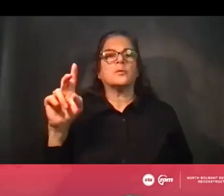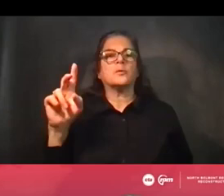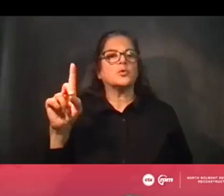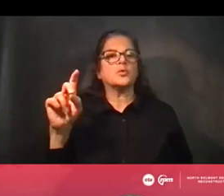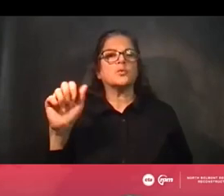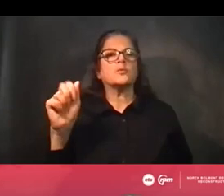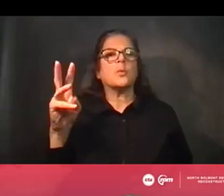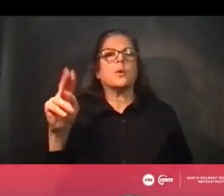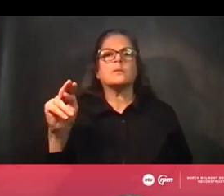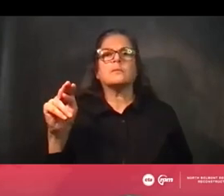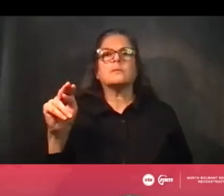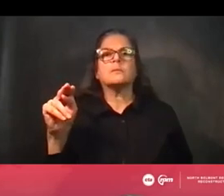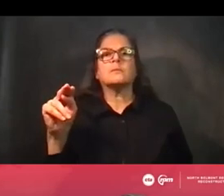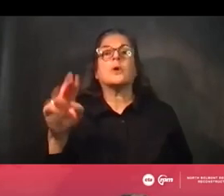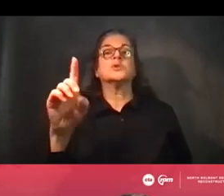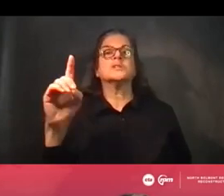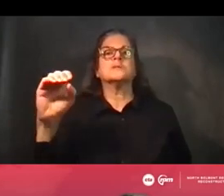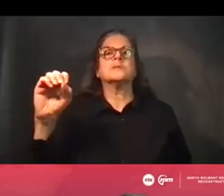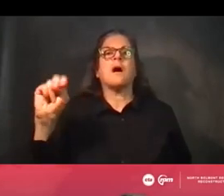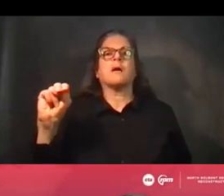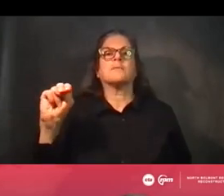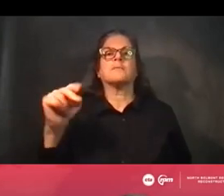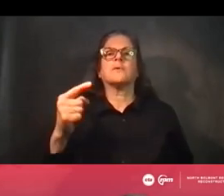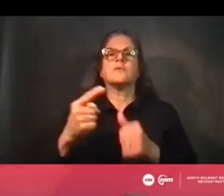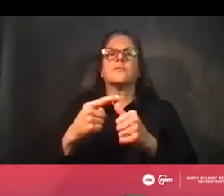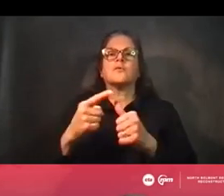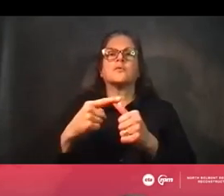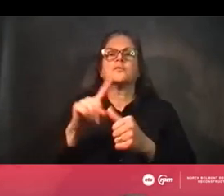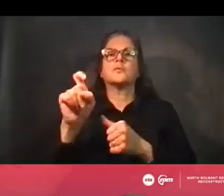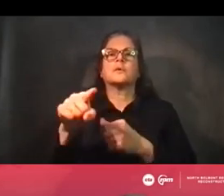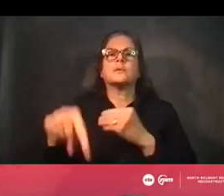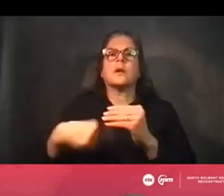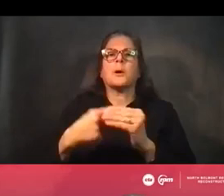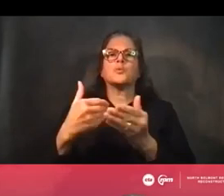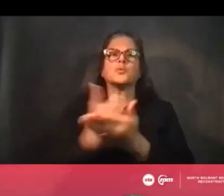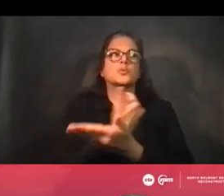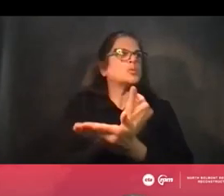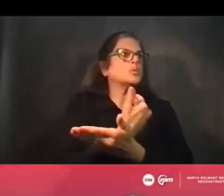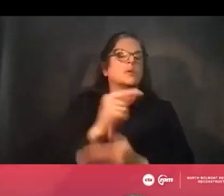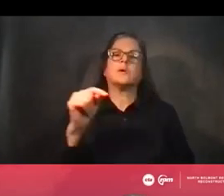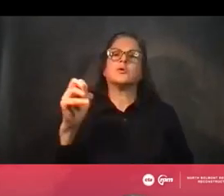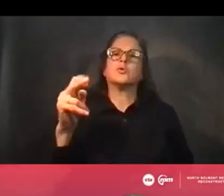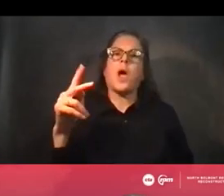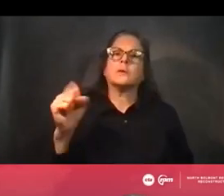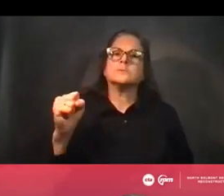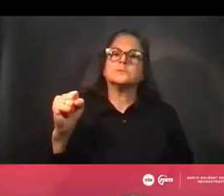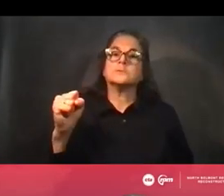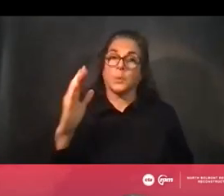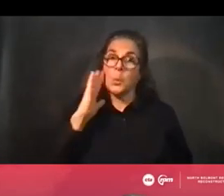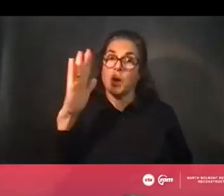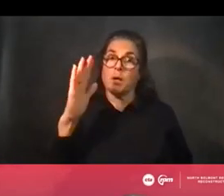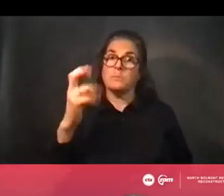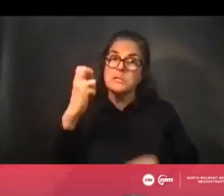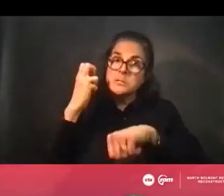The first one here about the structure of the new tracks being built. Will this structure be solid concrete